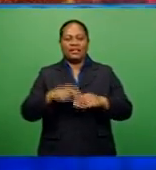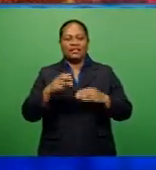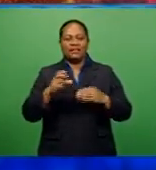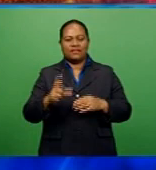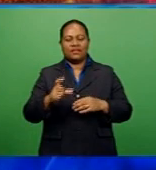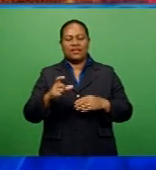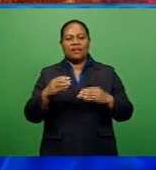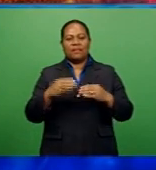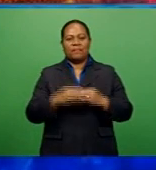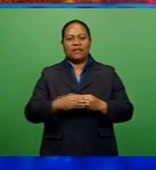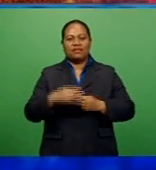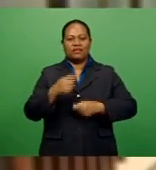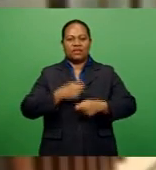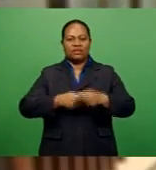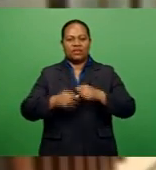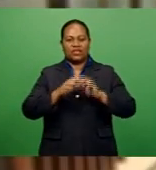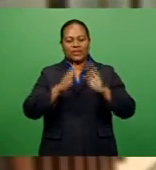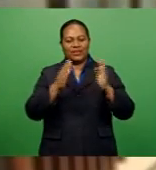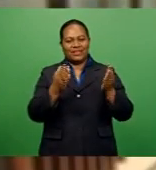now from the trading world.